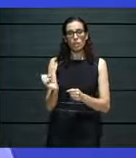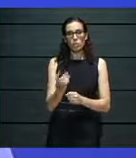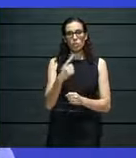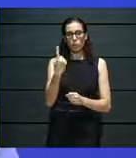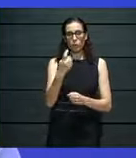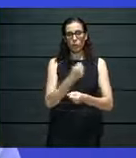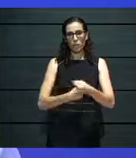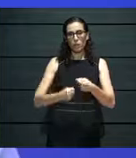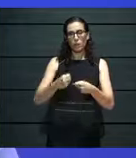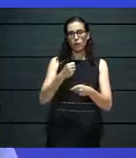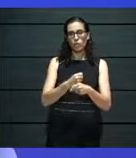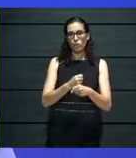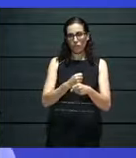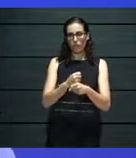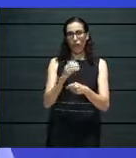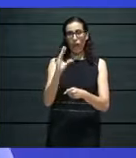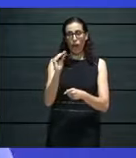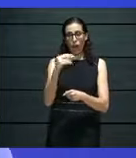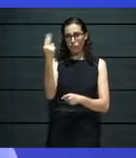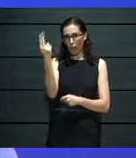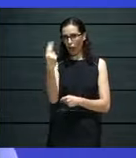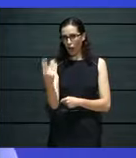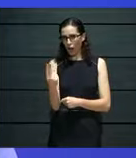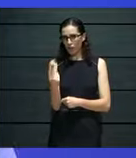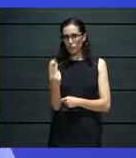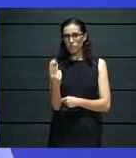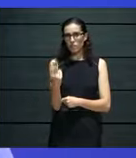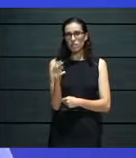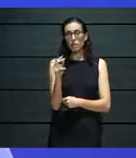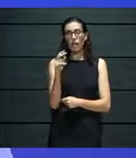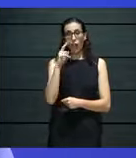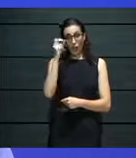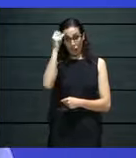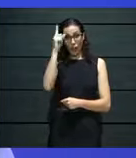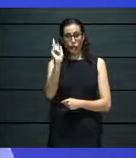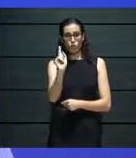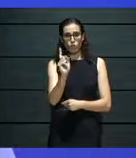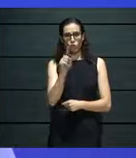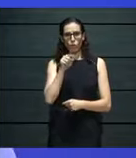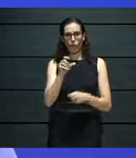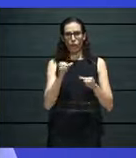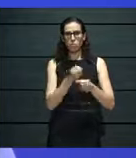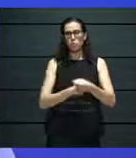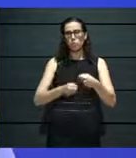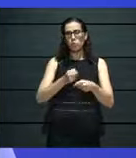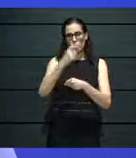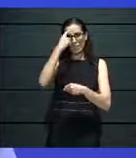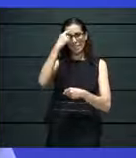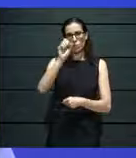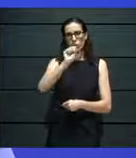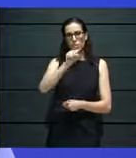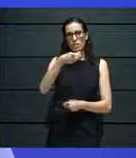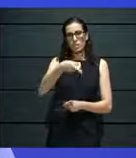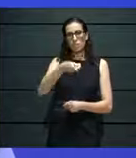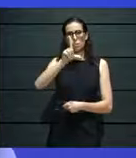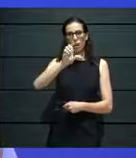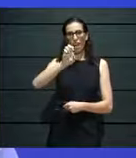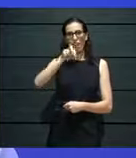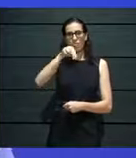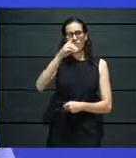A lot of artists are aware of what the Splendid is, because for the past ten years we've managed a lot of projects,